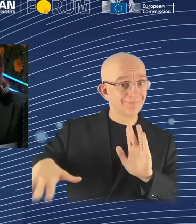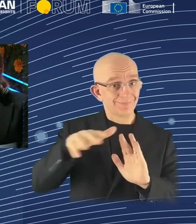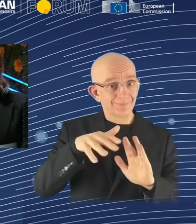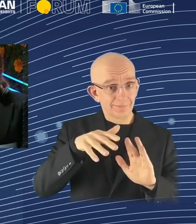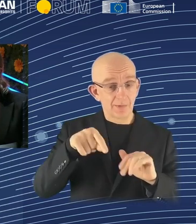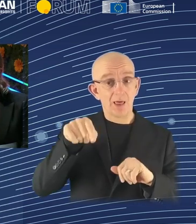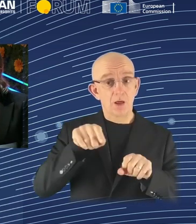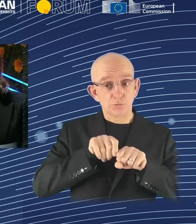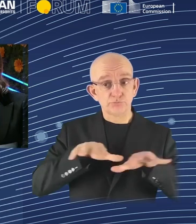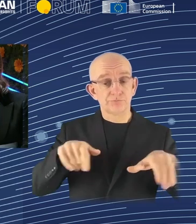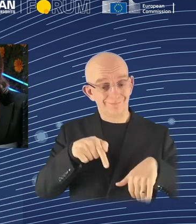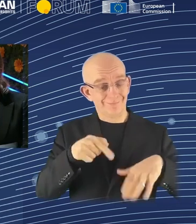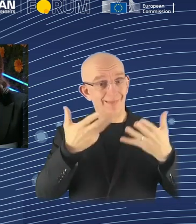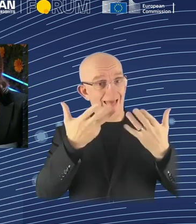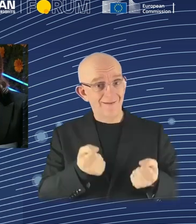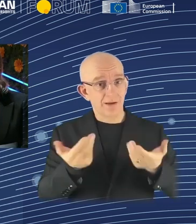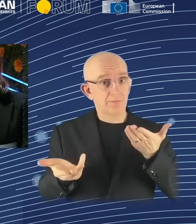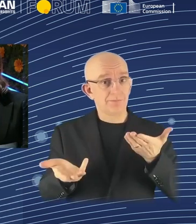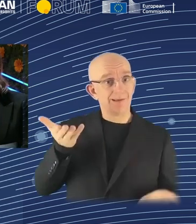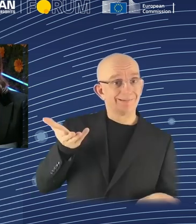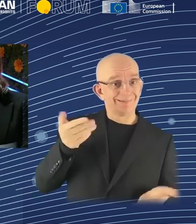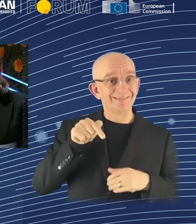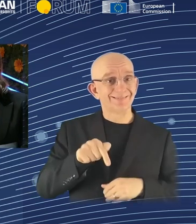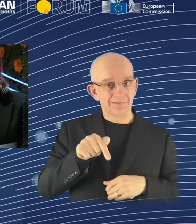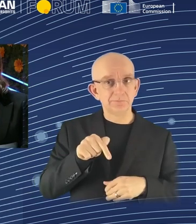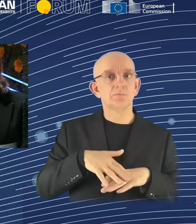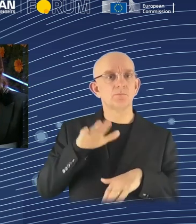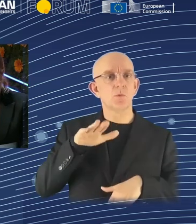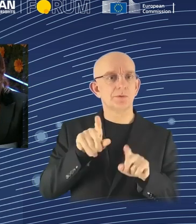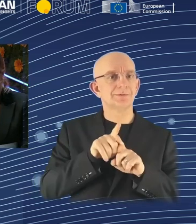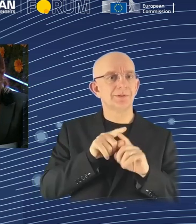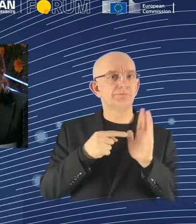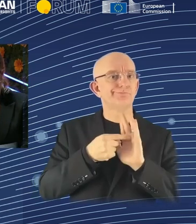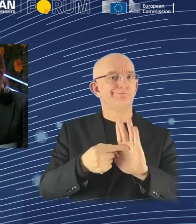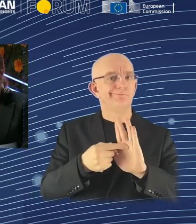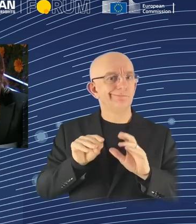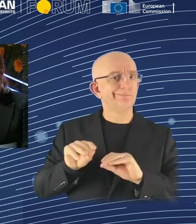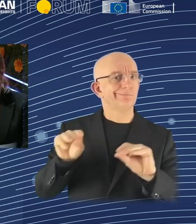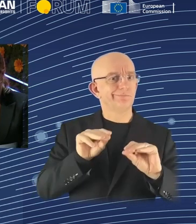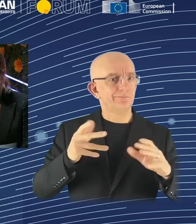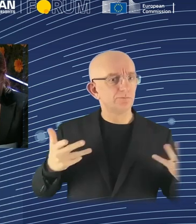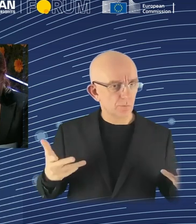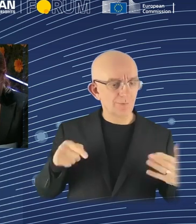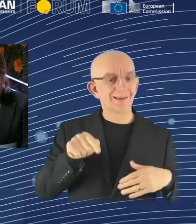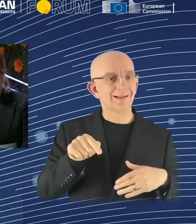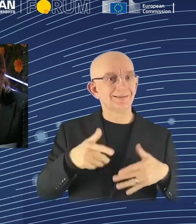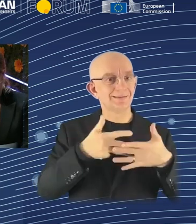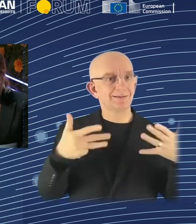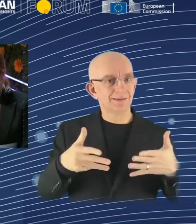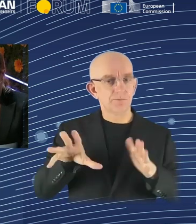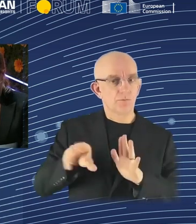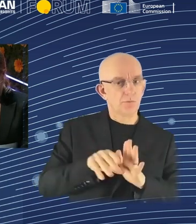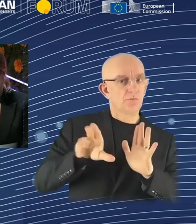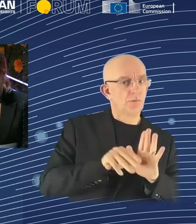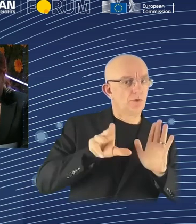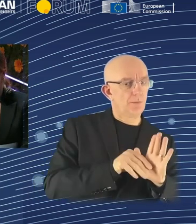machine learning system ends up replicating that bias. And this is a problem that we should have seen, but we didn't,